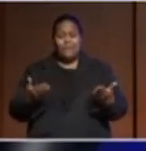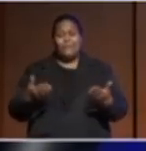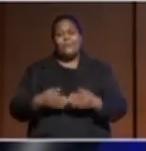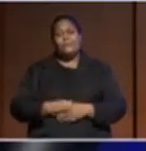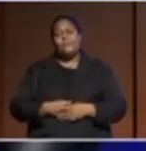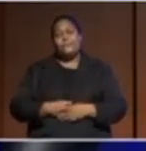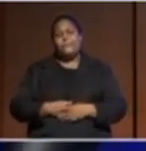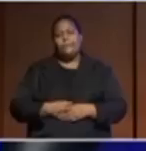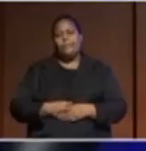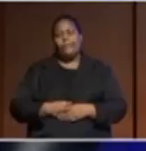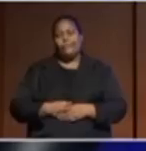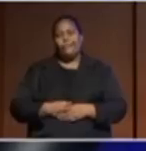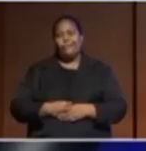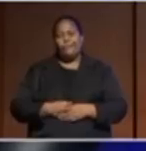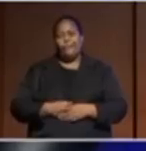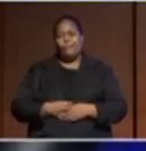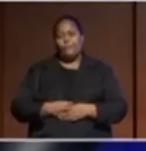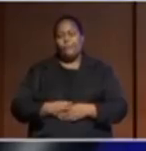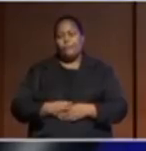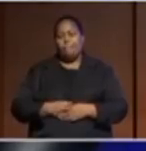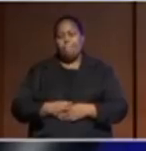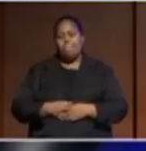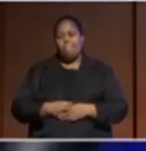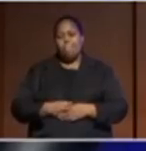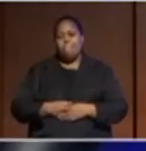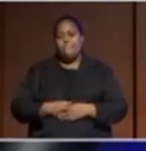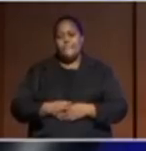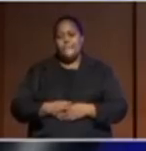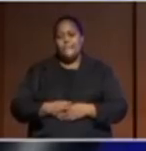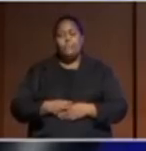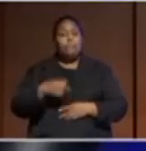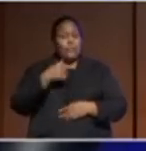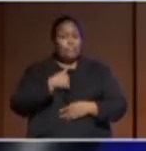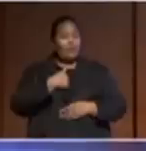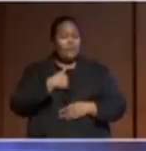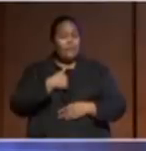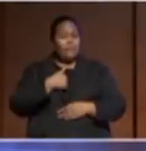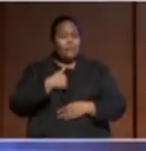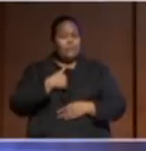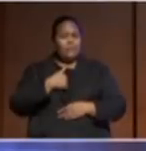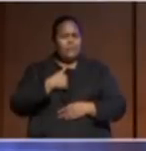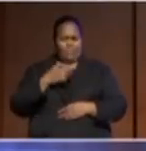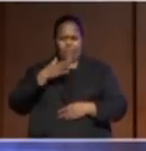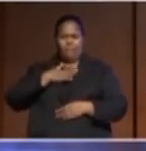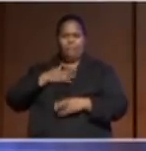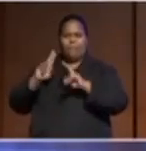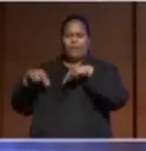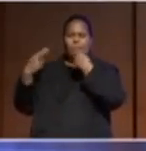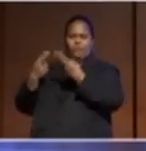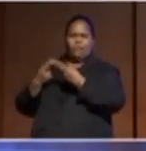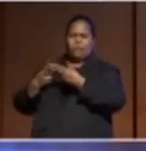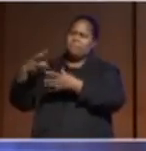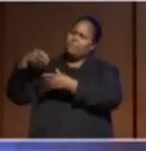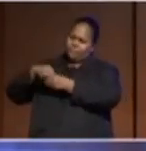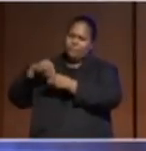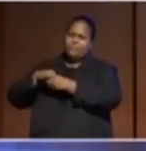was introduced as, you know, coming from a family that's been in politics. And that's